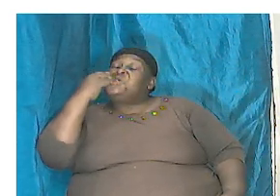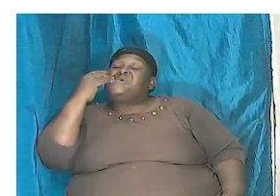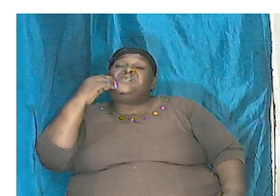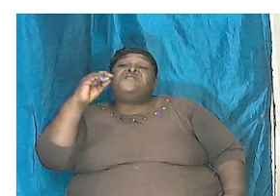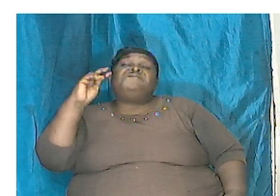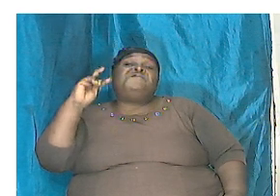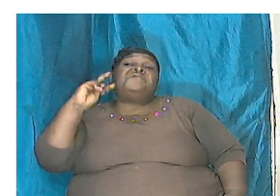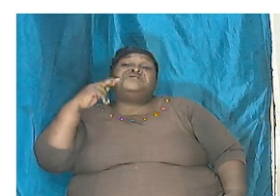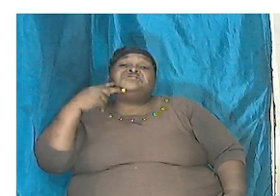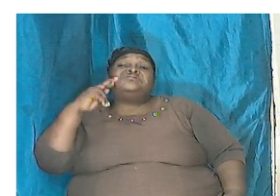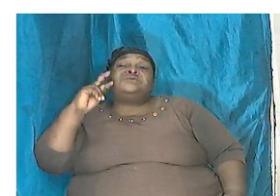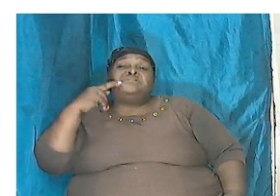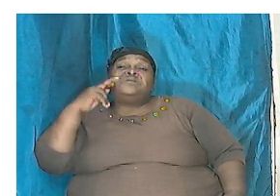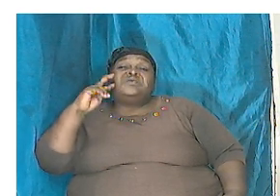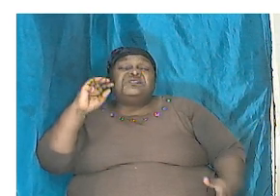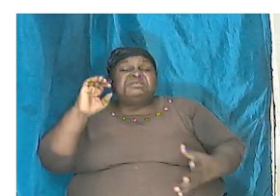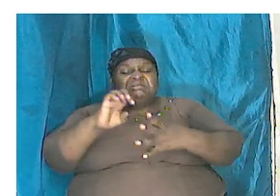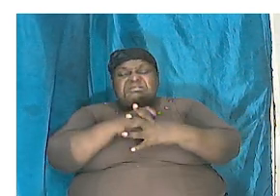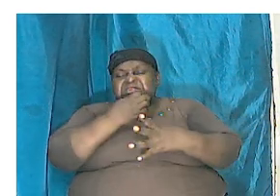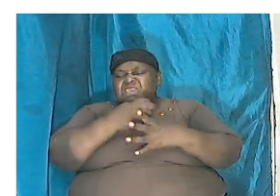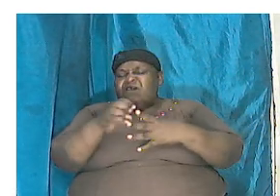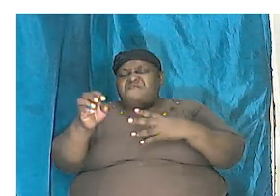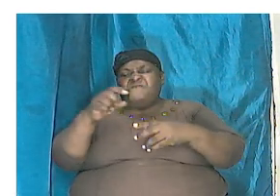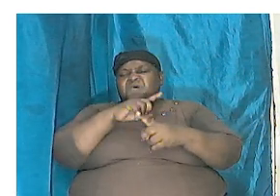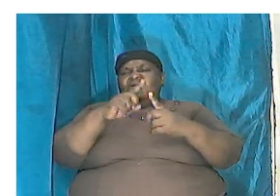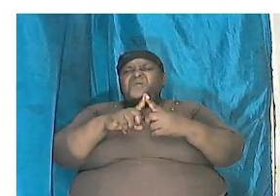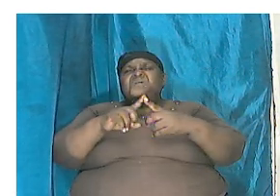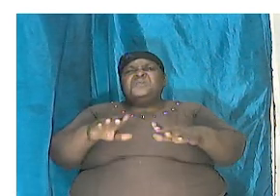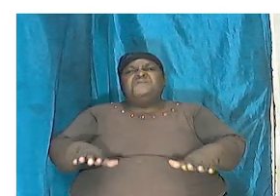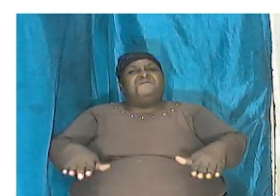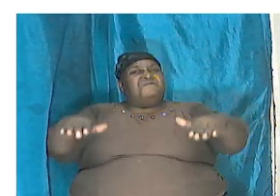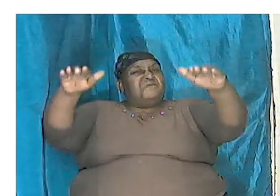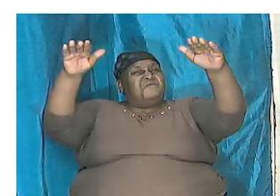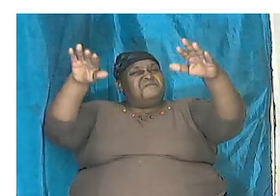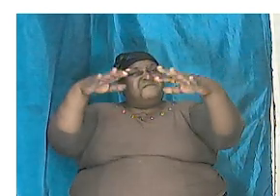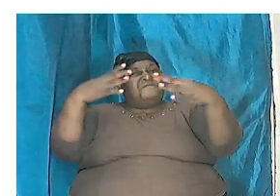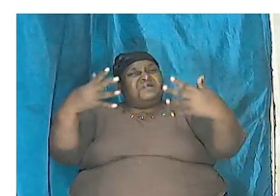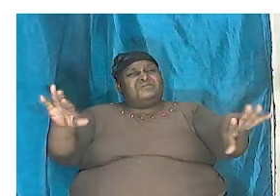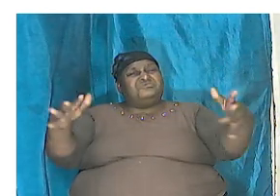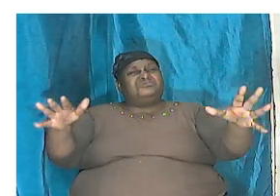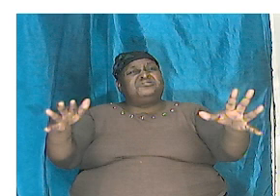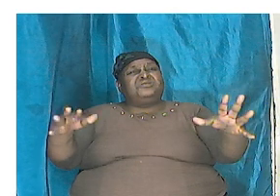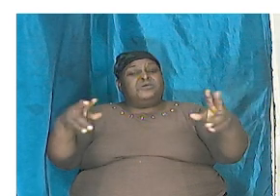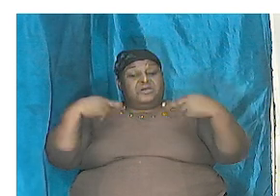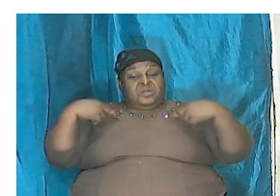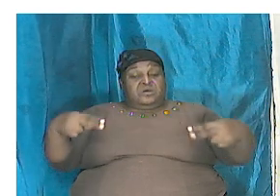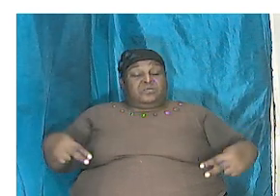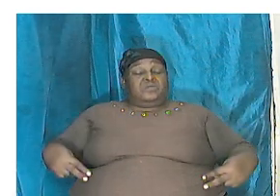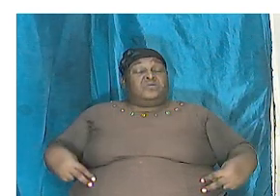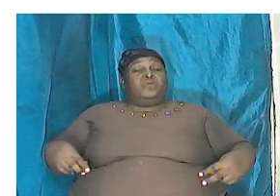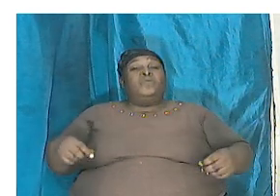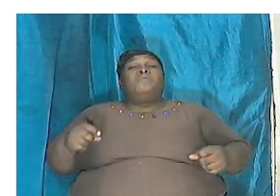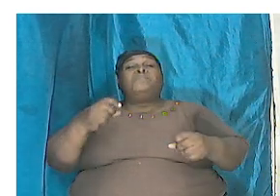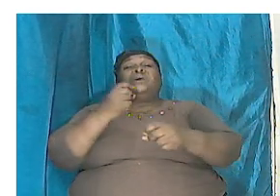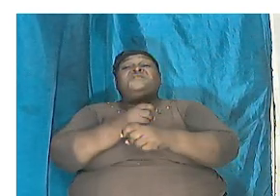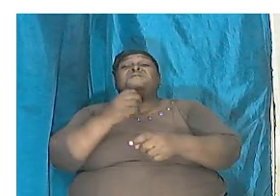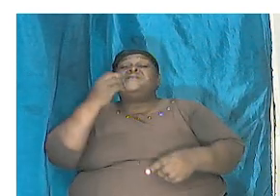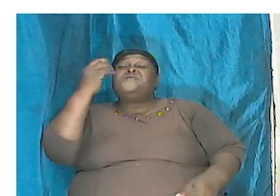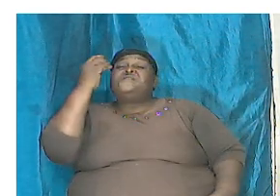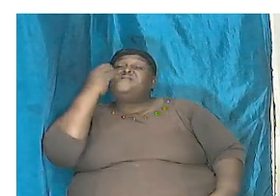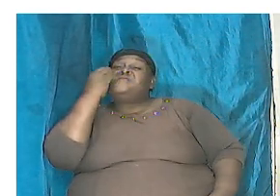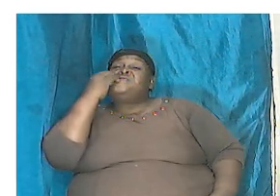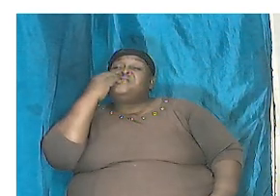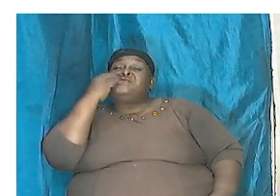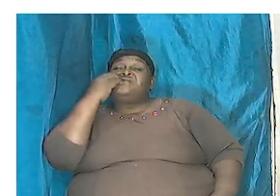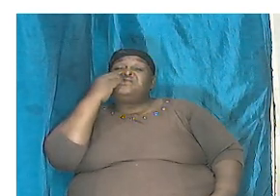after the flood because even mankind even humankind ate from from produce of the